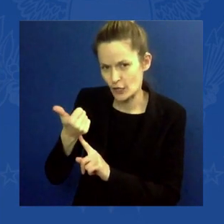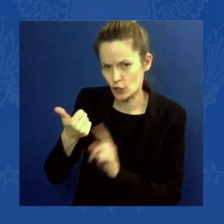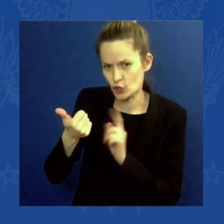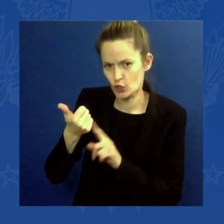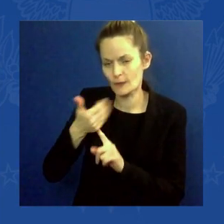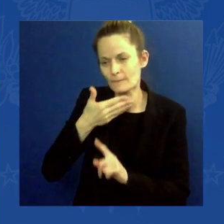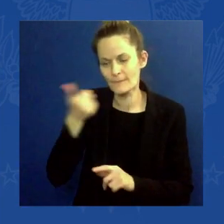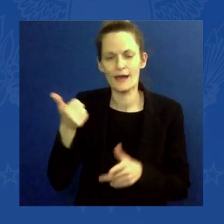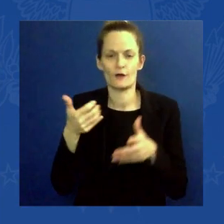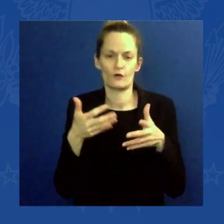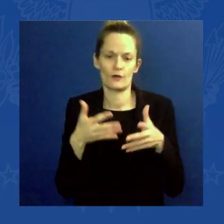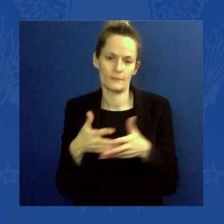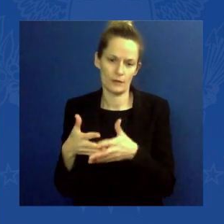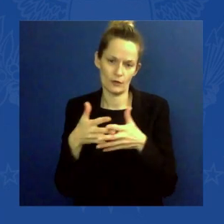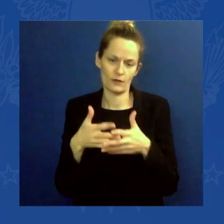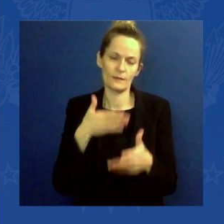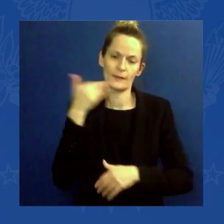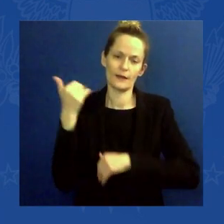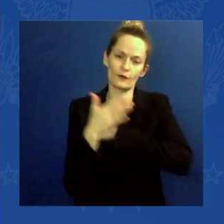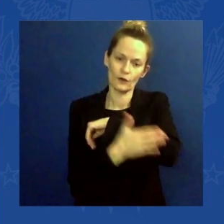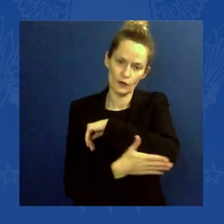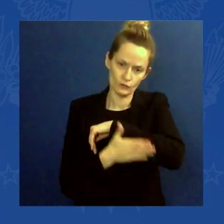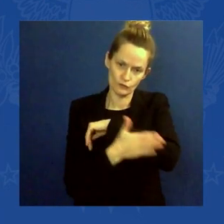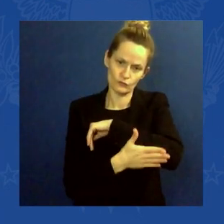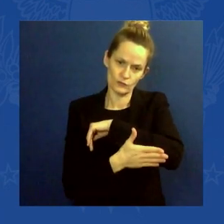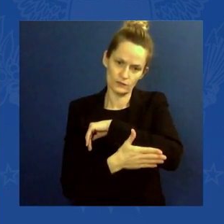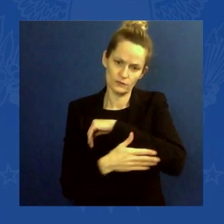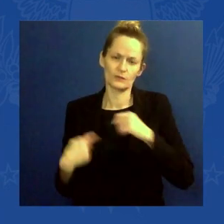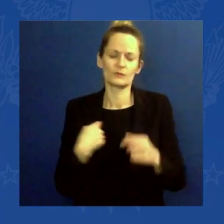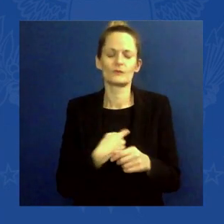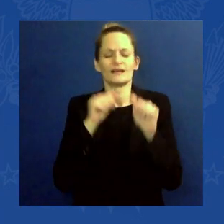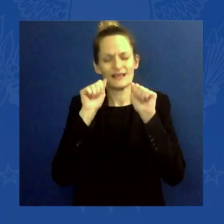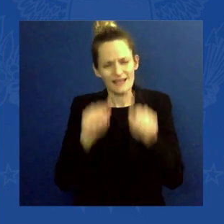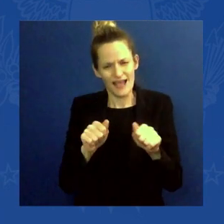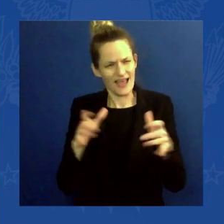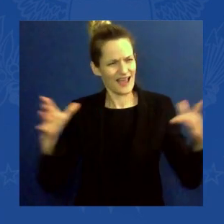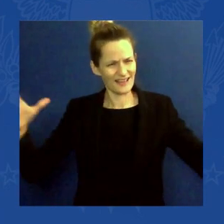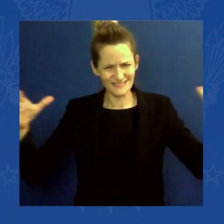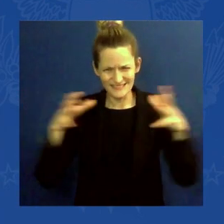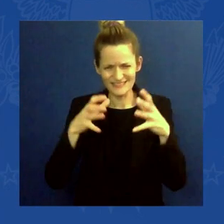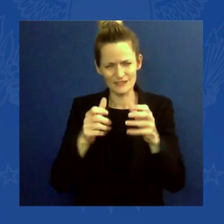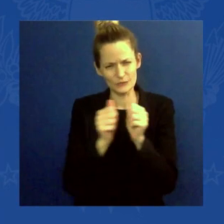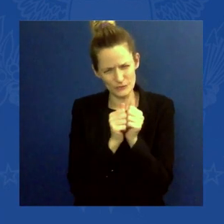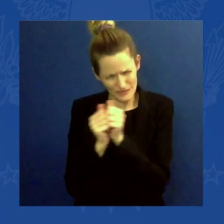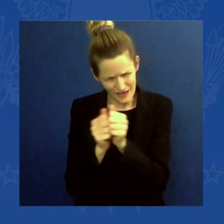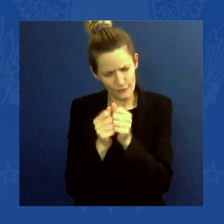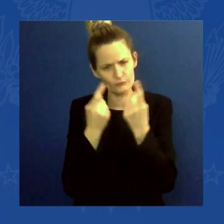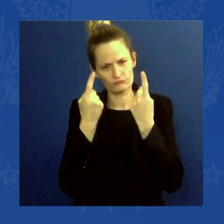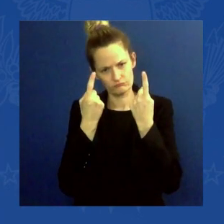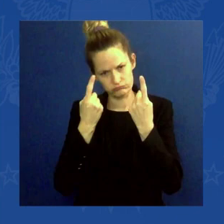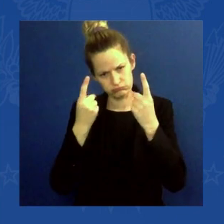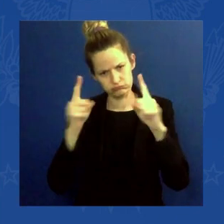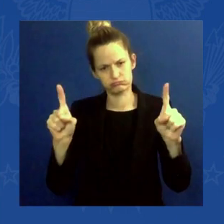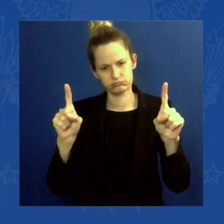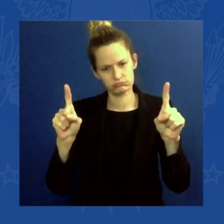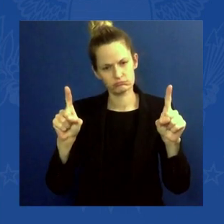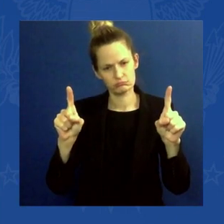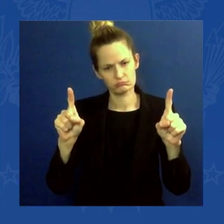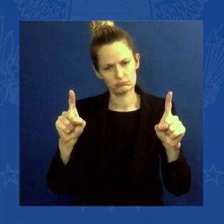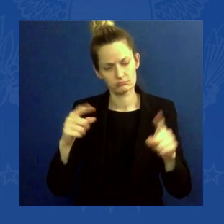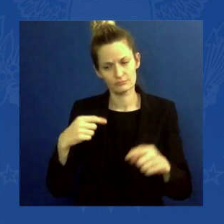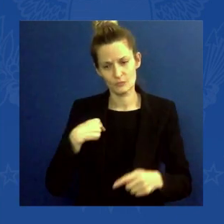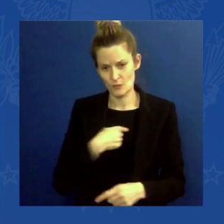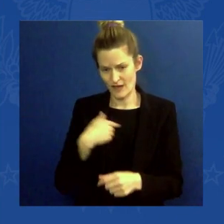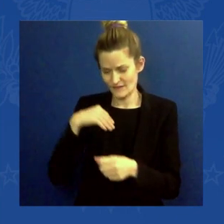folks, we have the bipartisan infrastructure bill that's been passed and it's bipartisan.